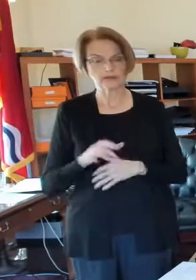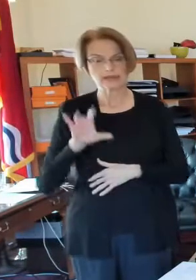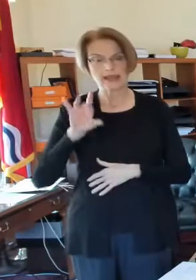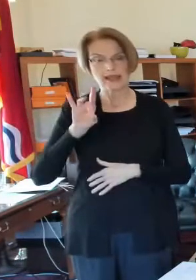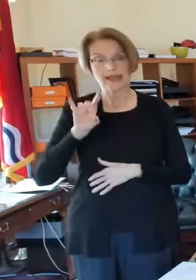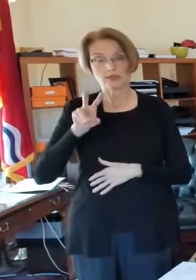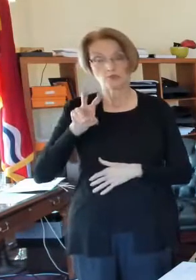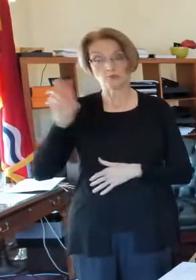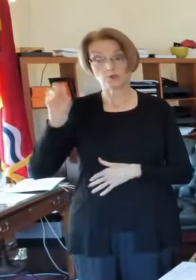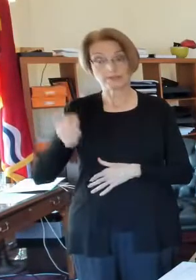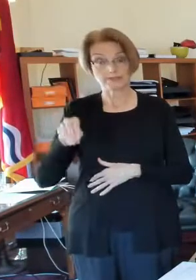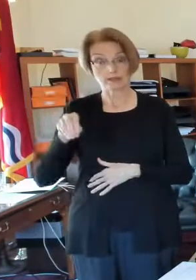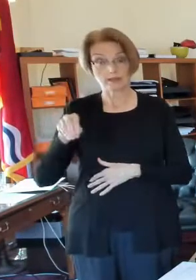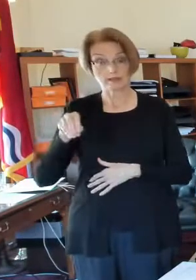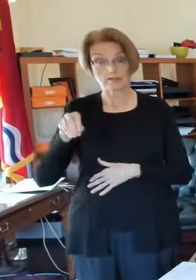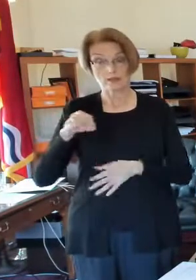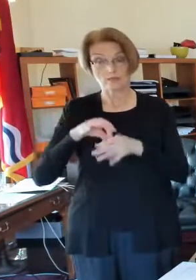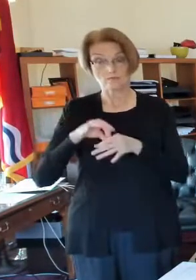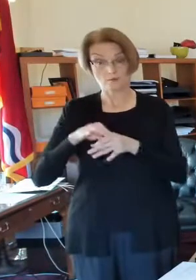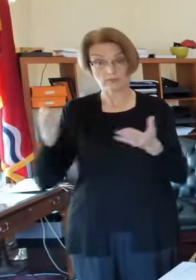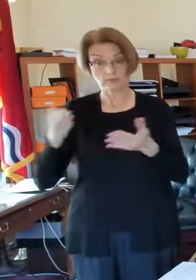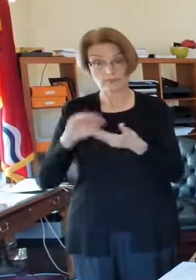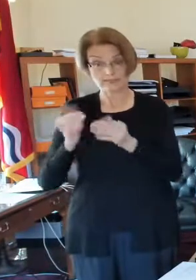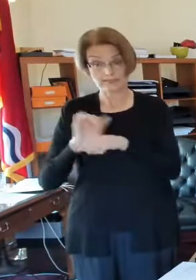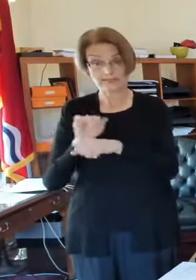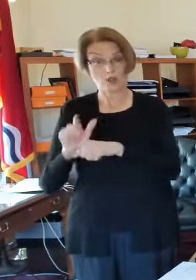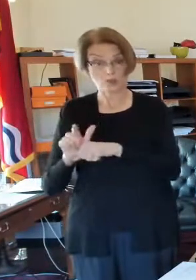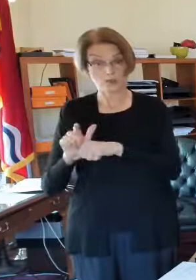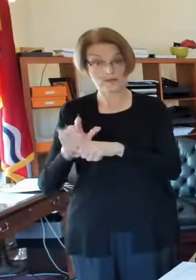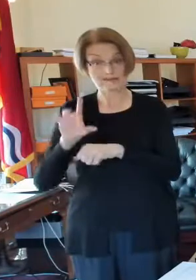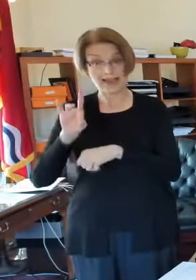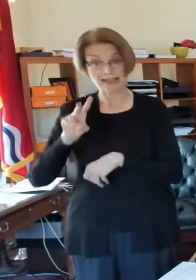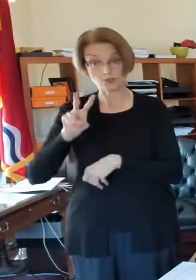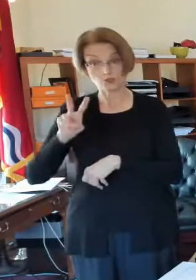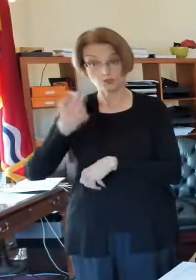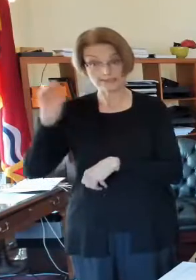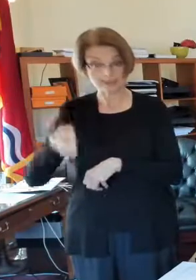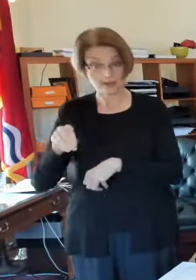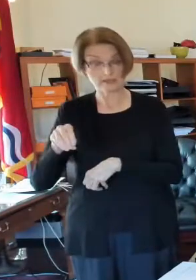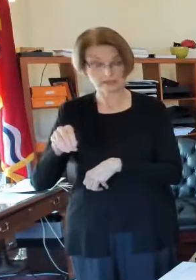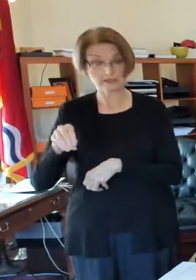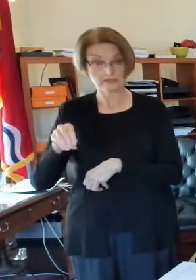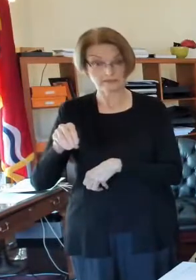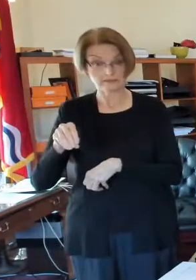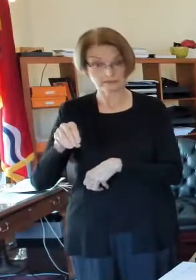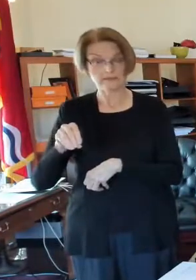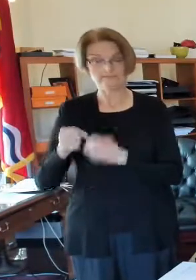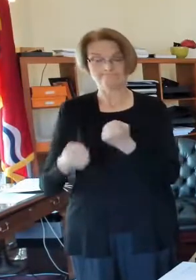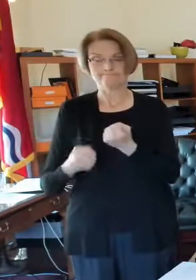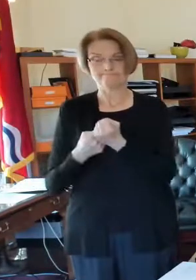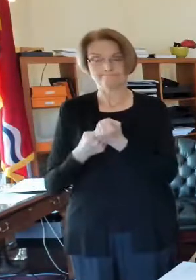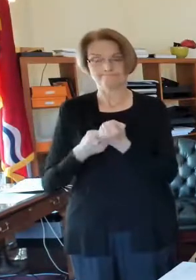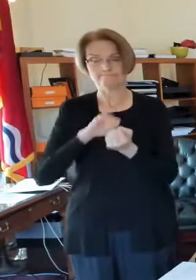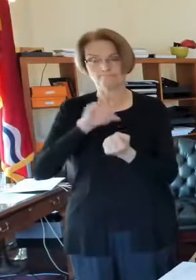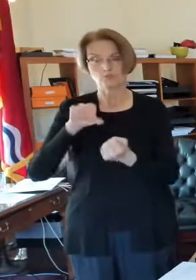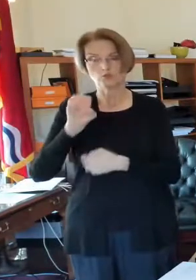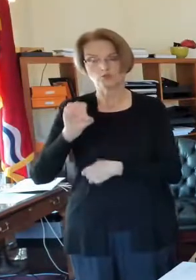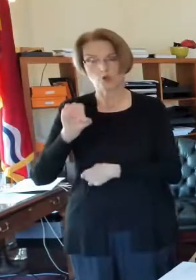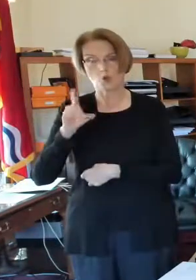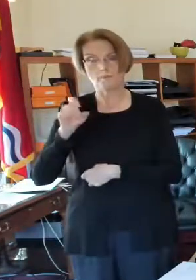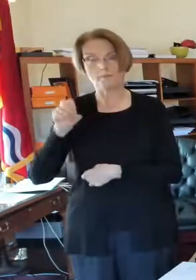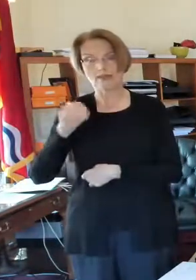82% of the votes cast in the city of St. Louis, just the city, were cast for Biden-Harris.